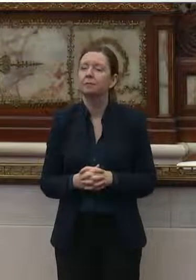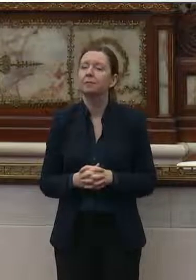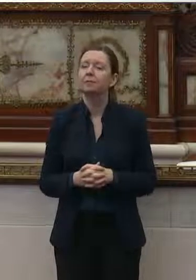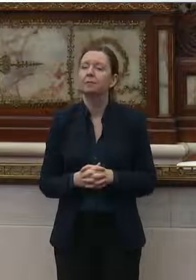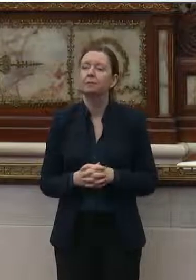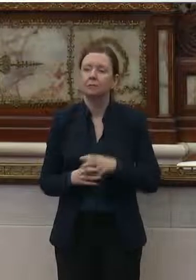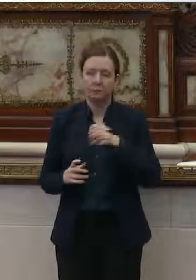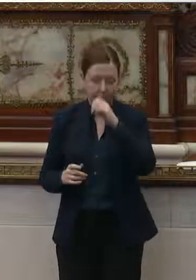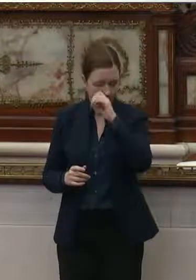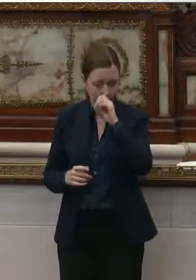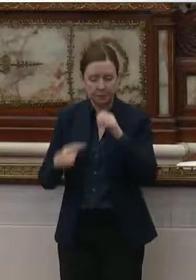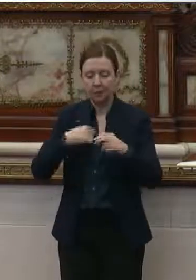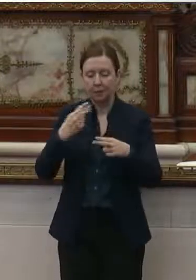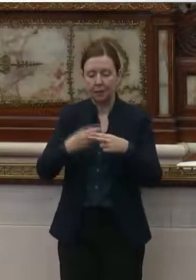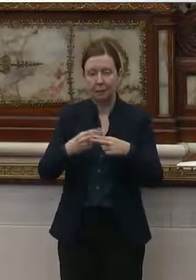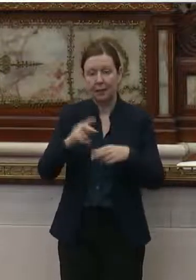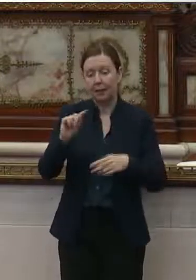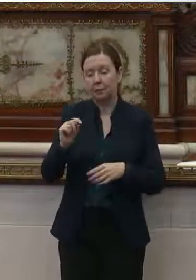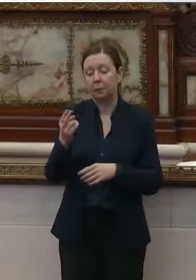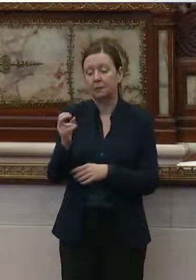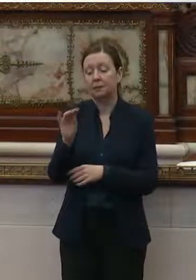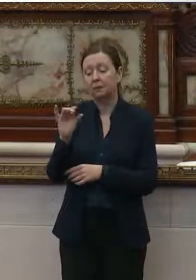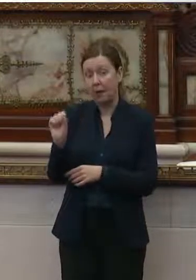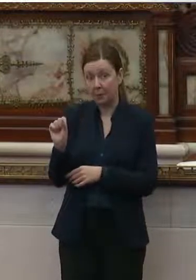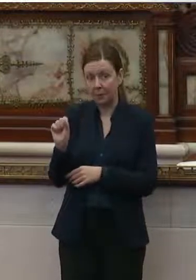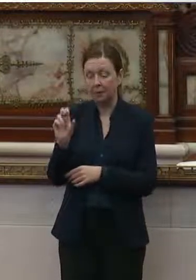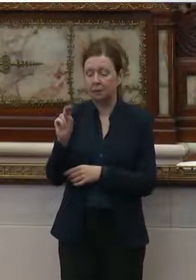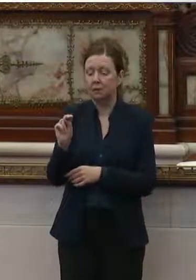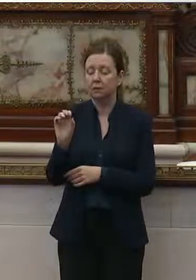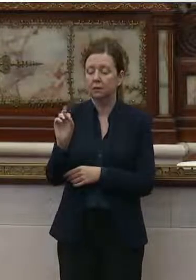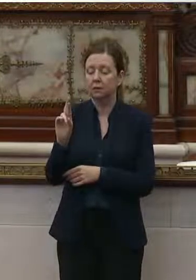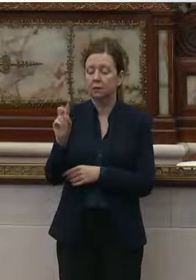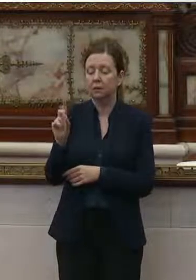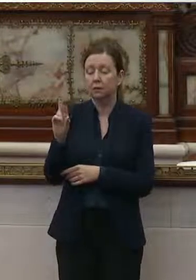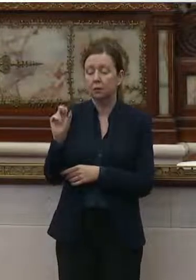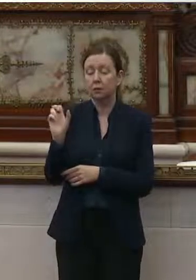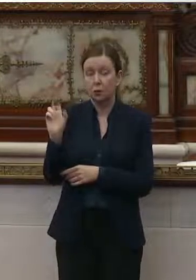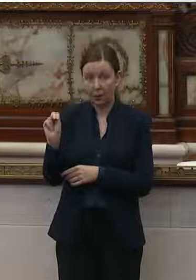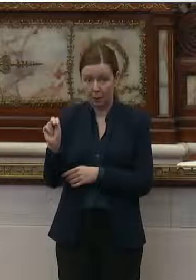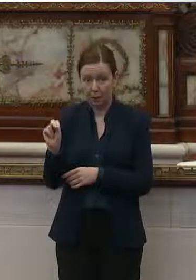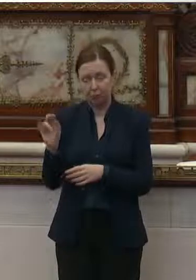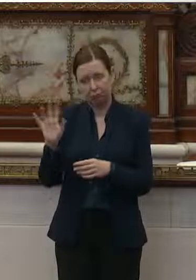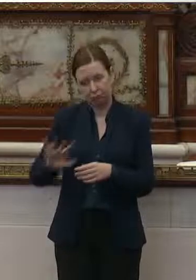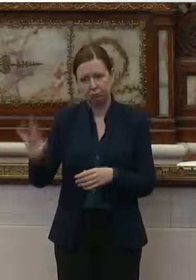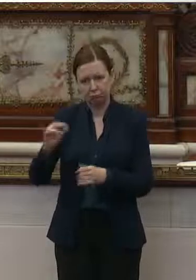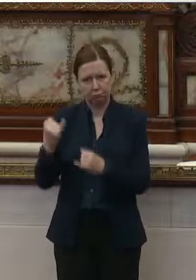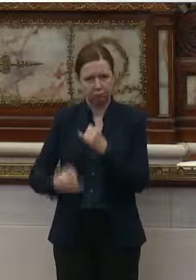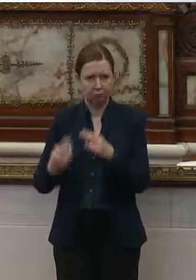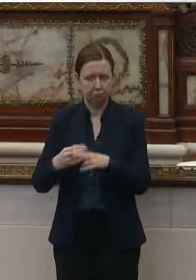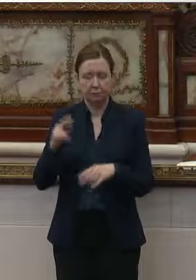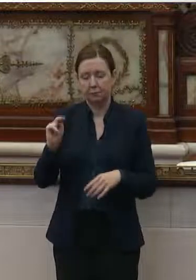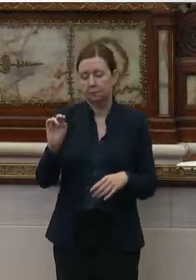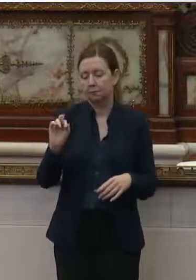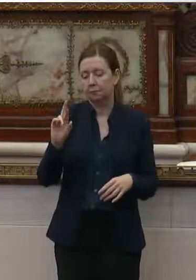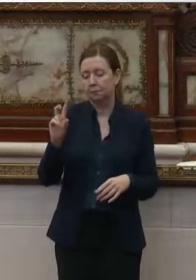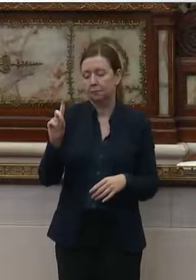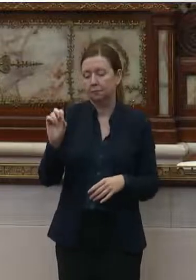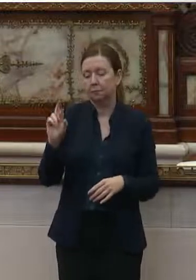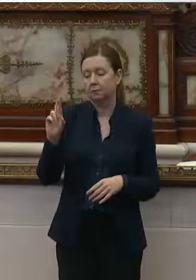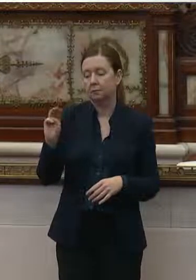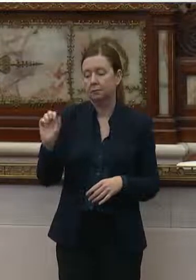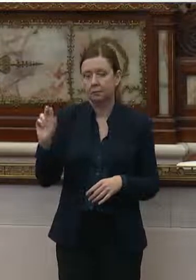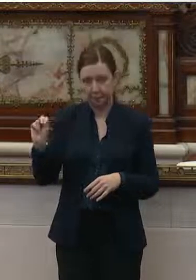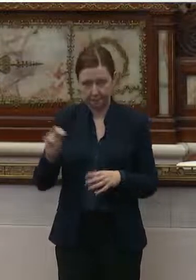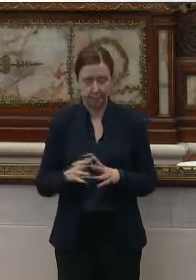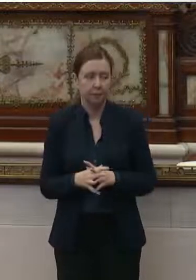My name is Thomas Norderman, N-O-R-G-E-M-A-N.